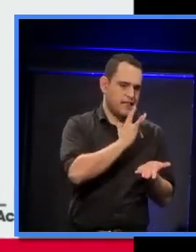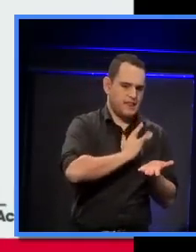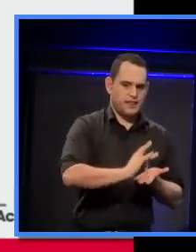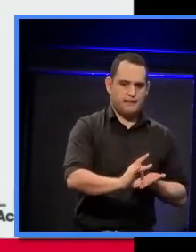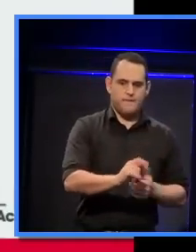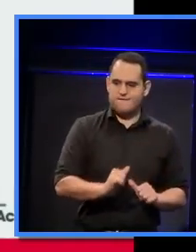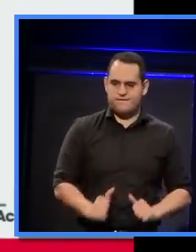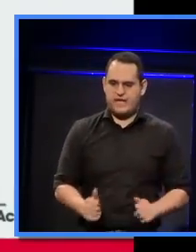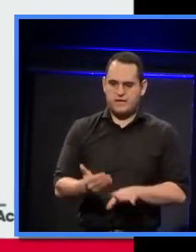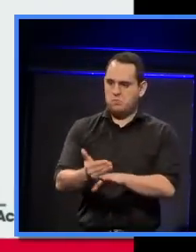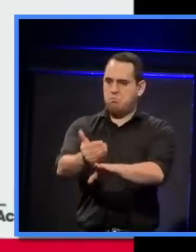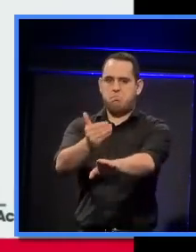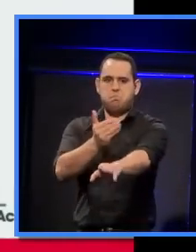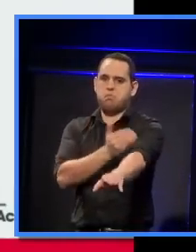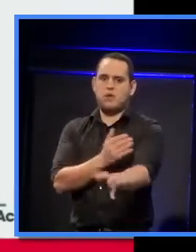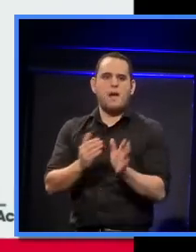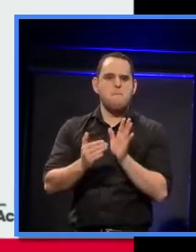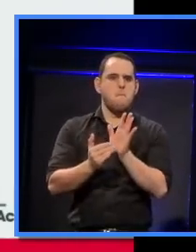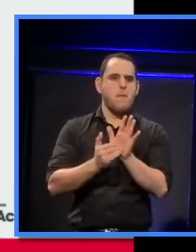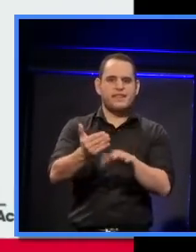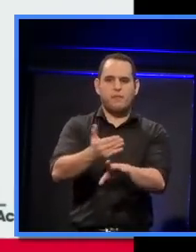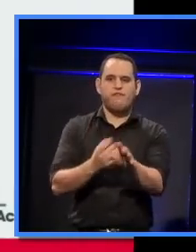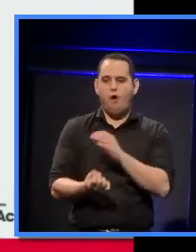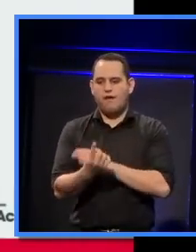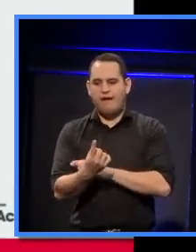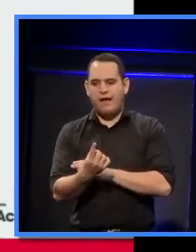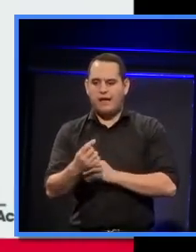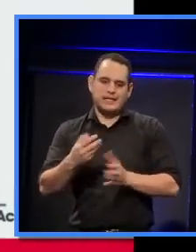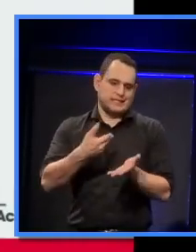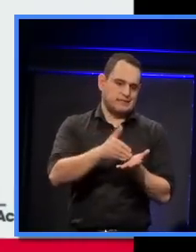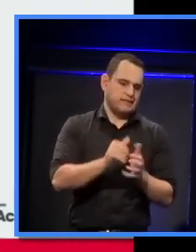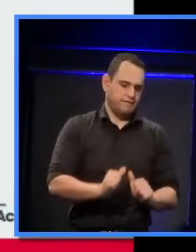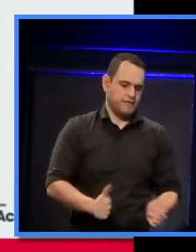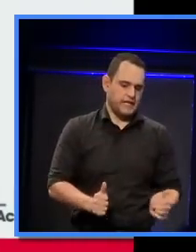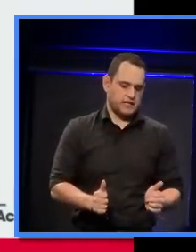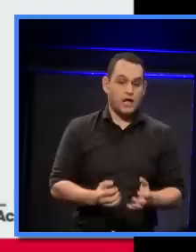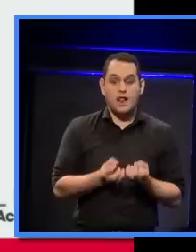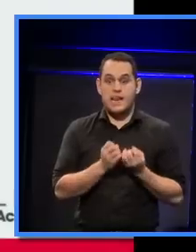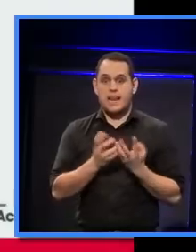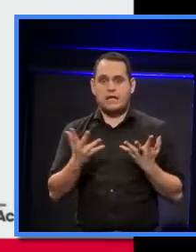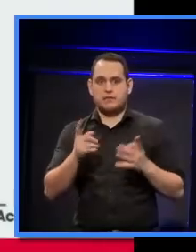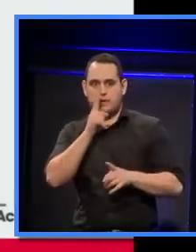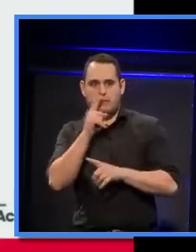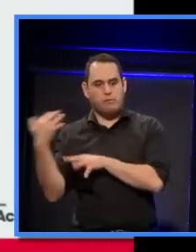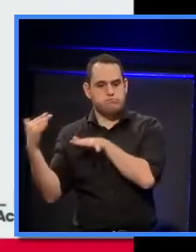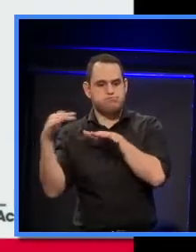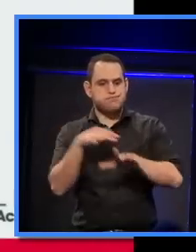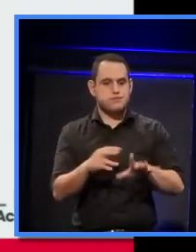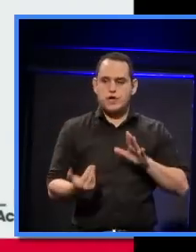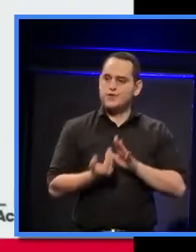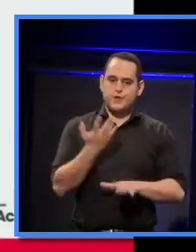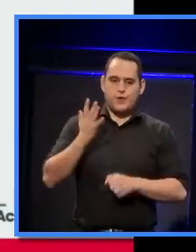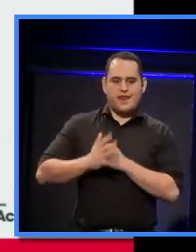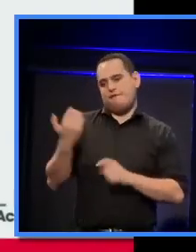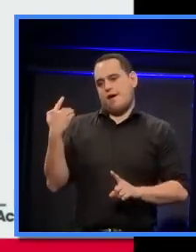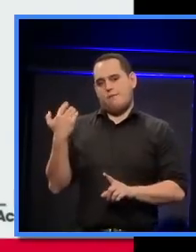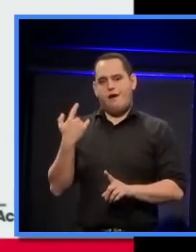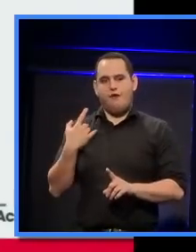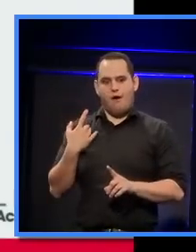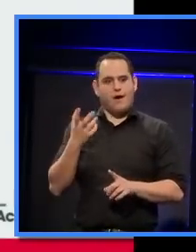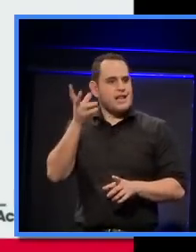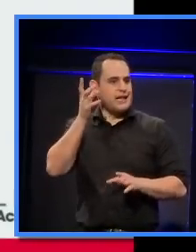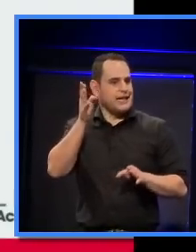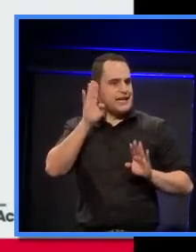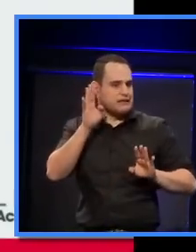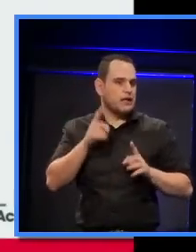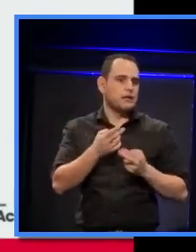There's 60% of the audiences have been new symphony audiences that haven't been before. As I mentioned, sold